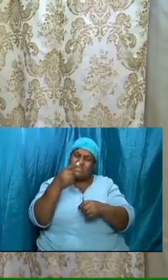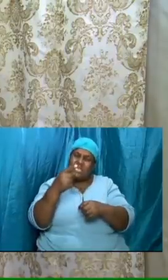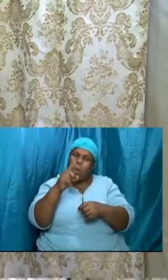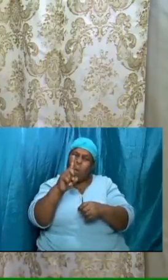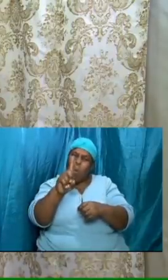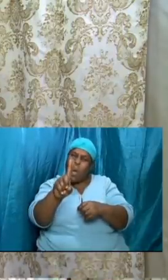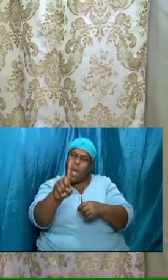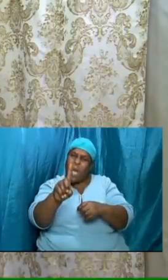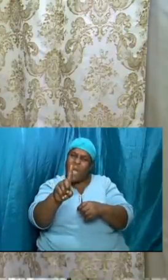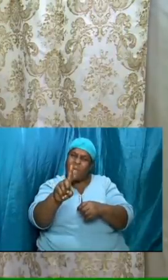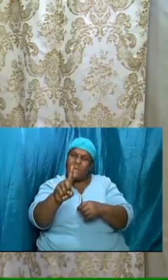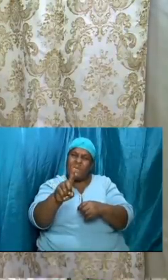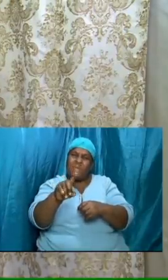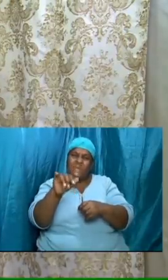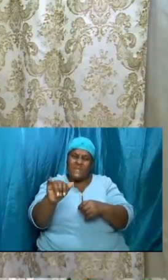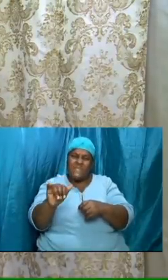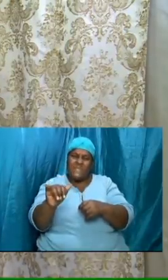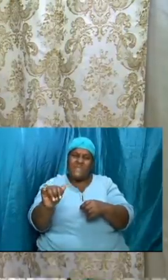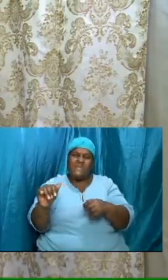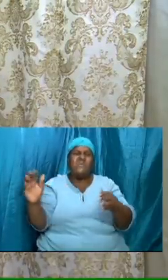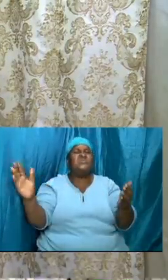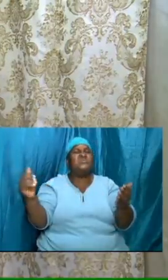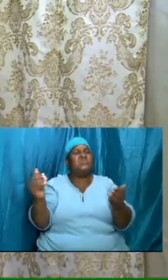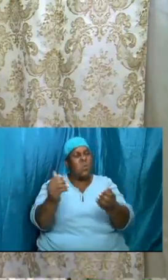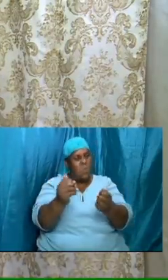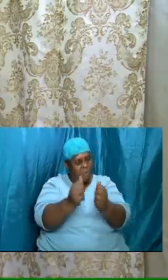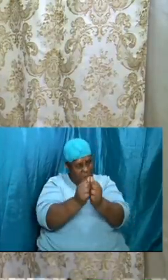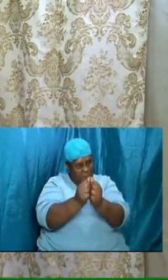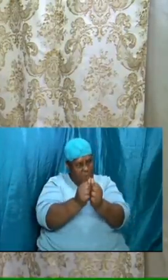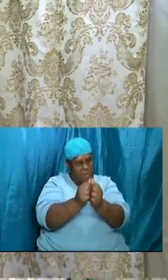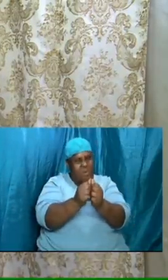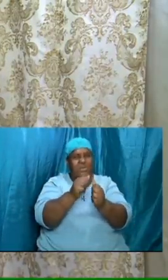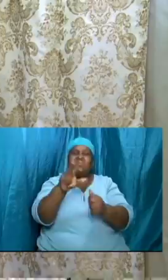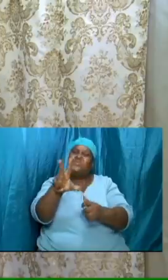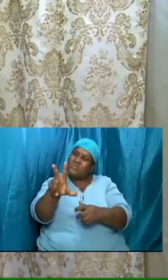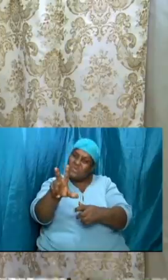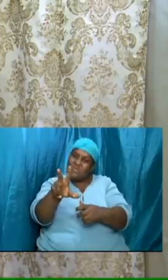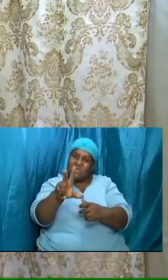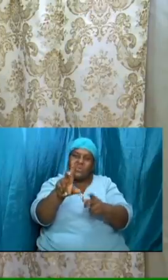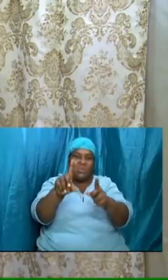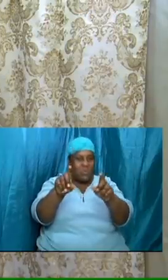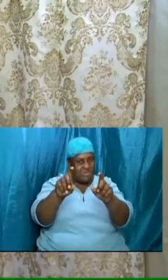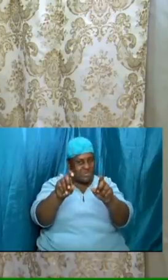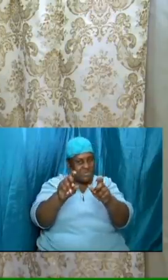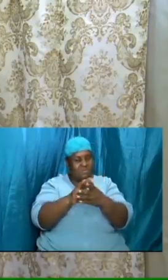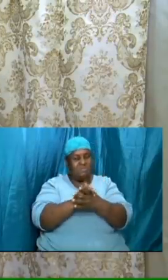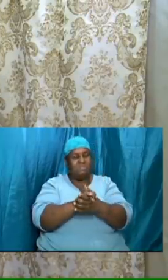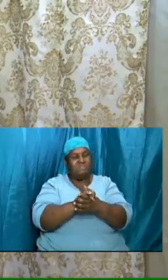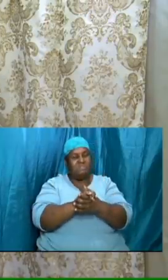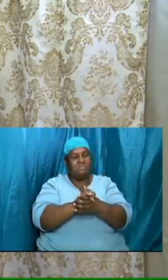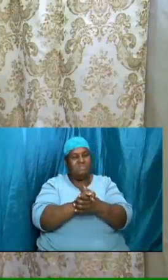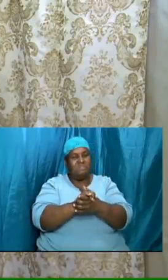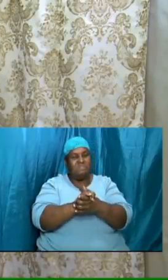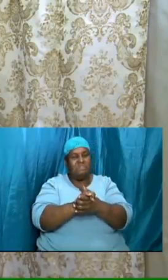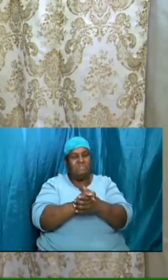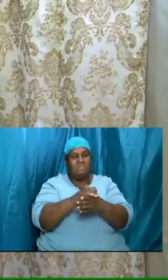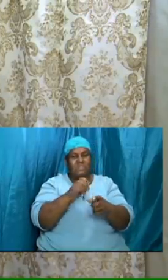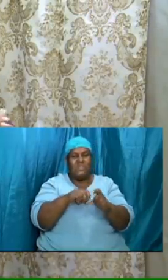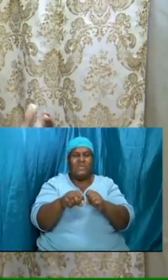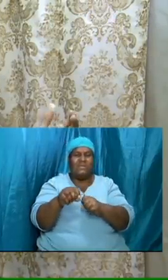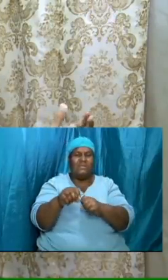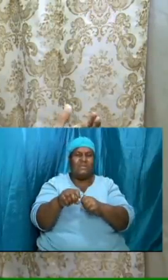summarized the three and we look at it in a little while but it reflects the mood